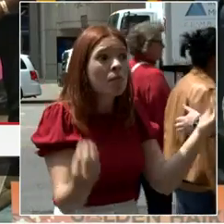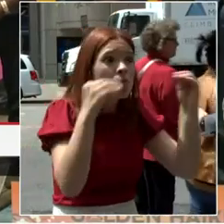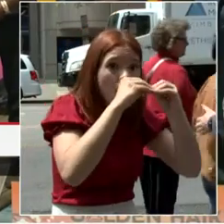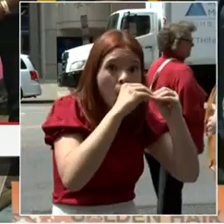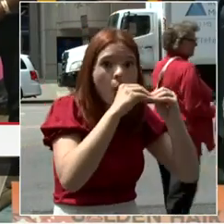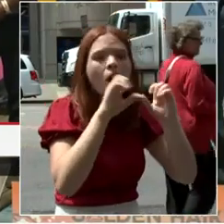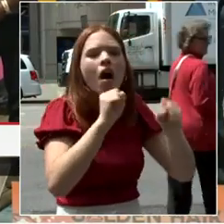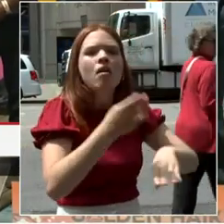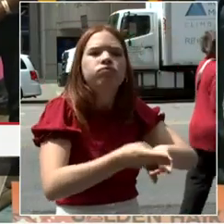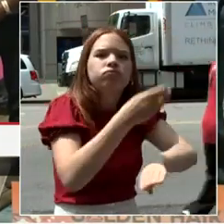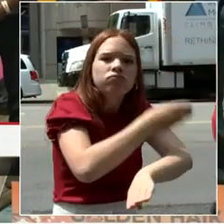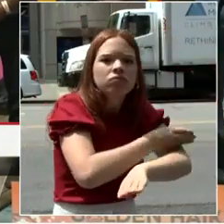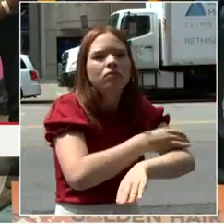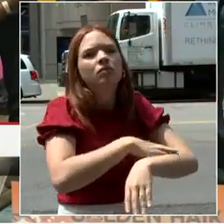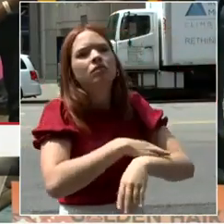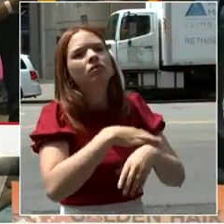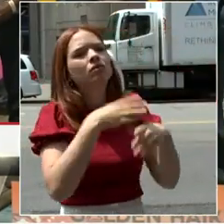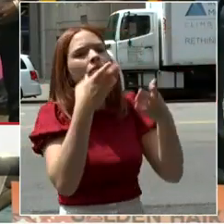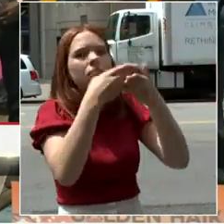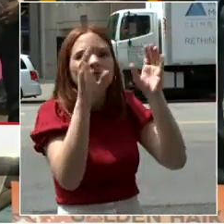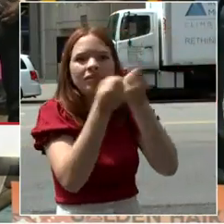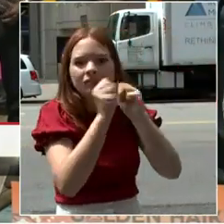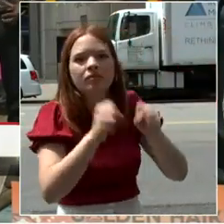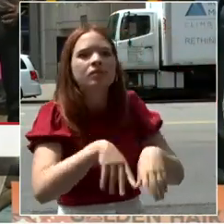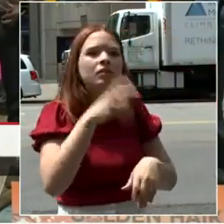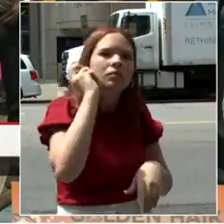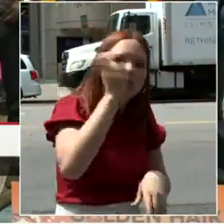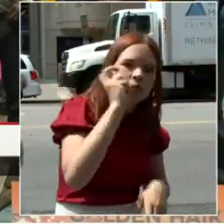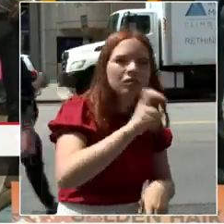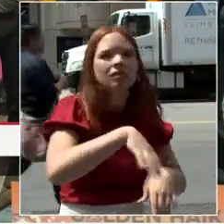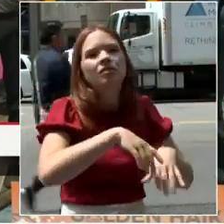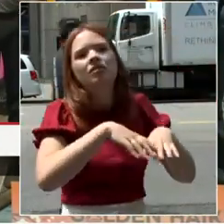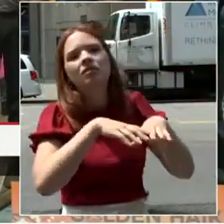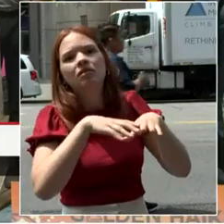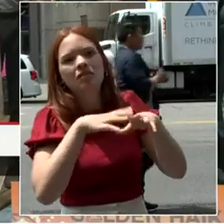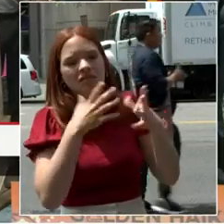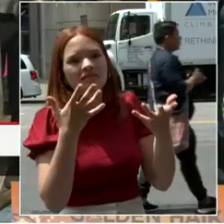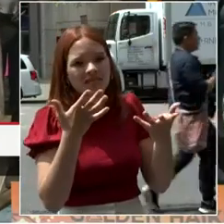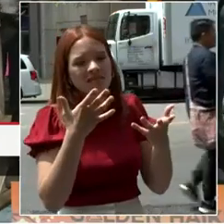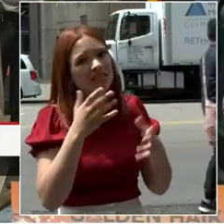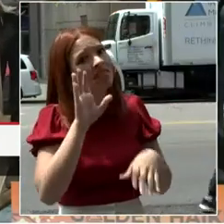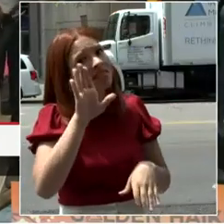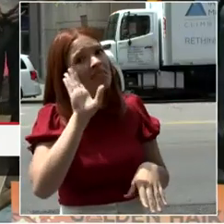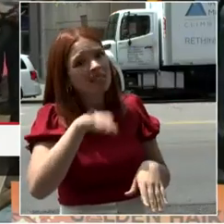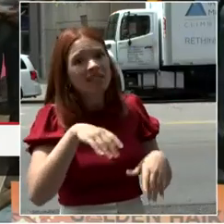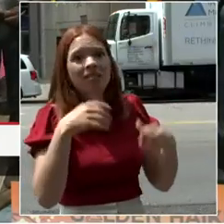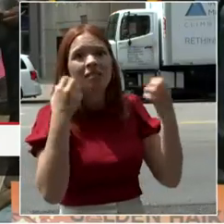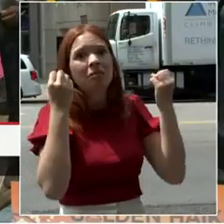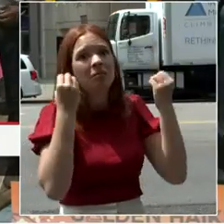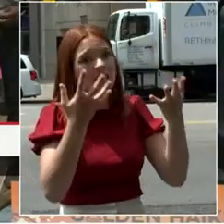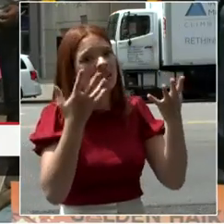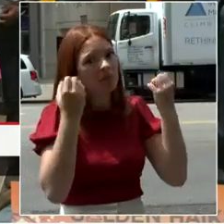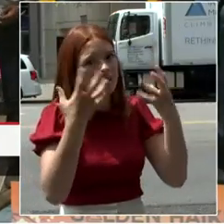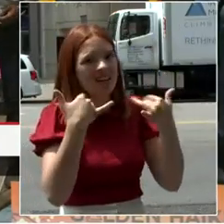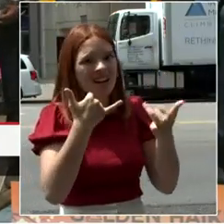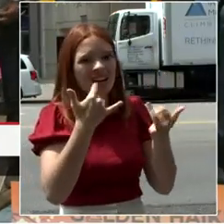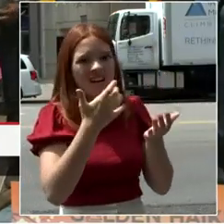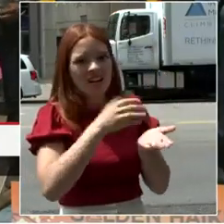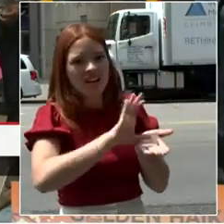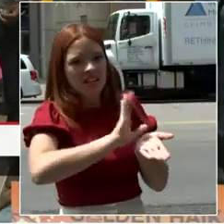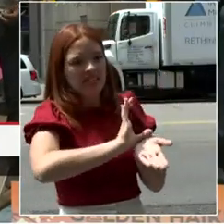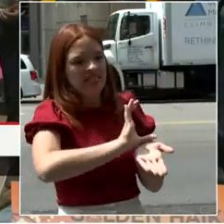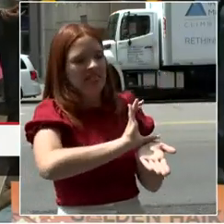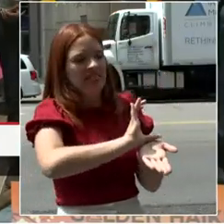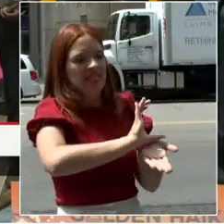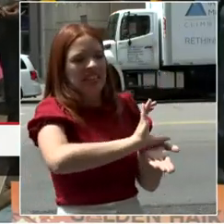cost and some of that cost is displacement. So part of our five year economic development strategy, I call it